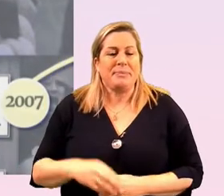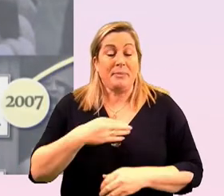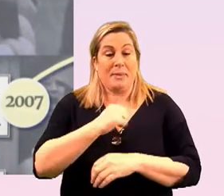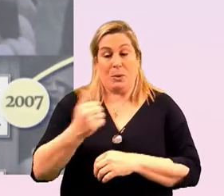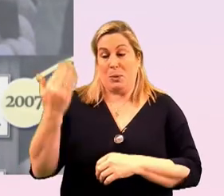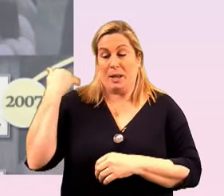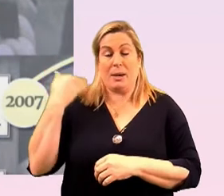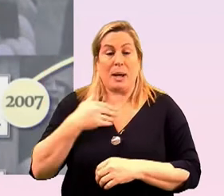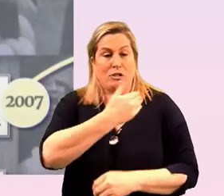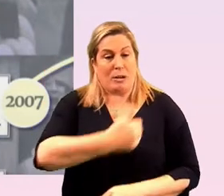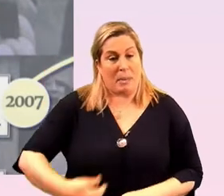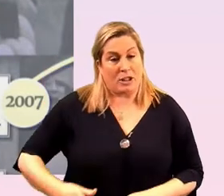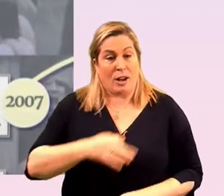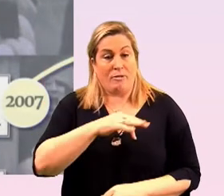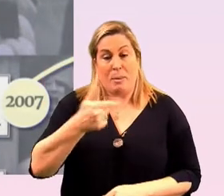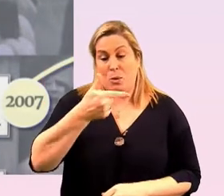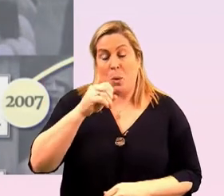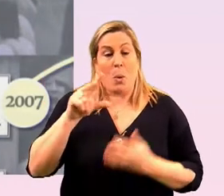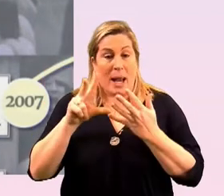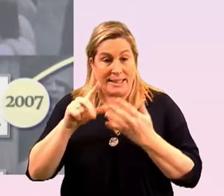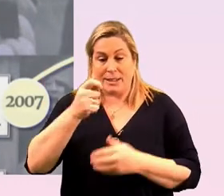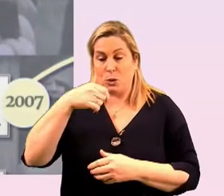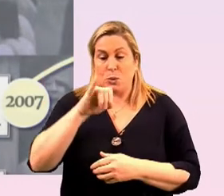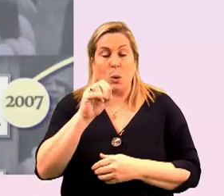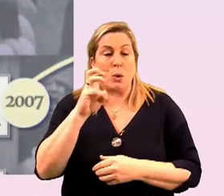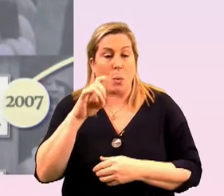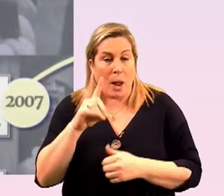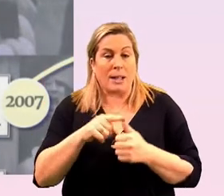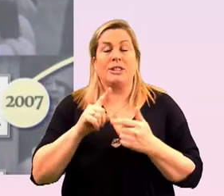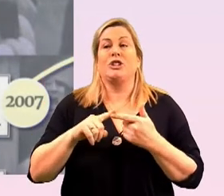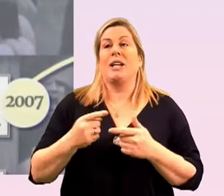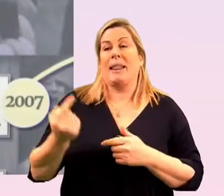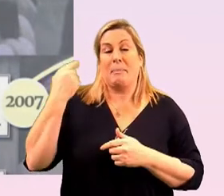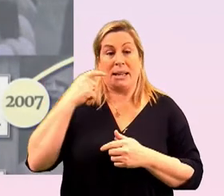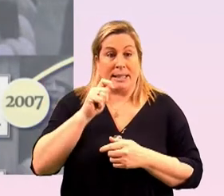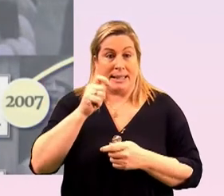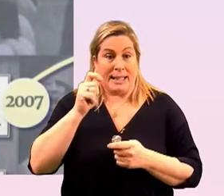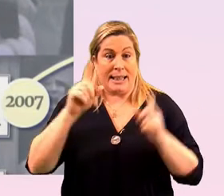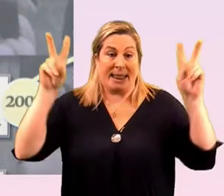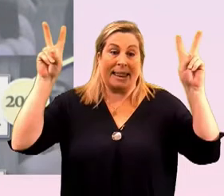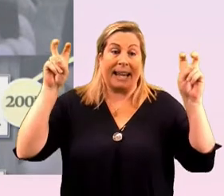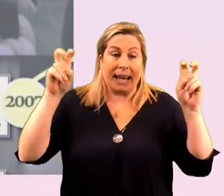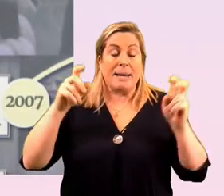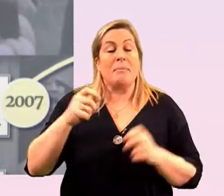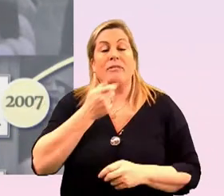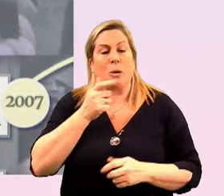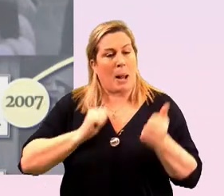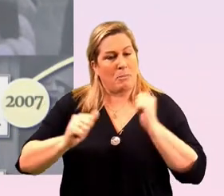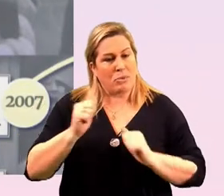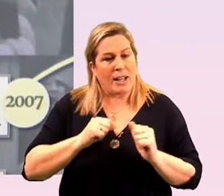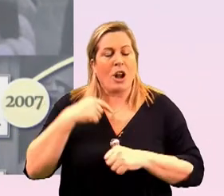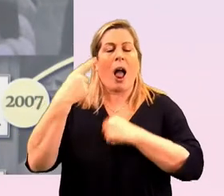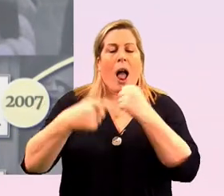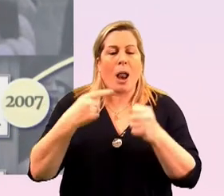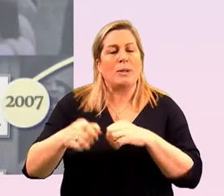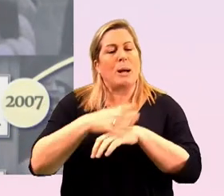our grand marshall from 2008 tony walsh back then the theme of dublin pride was always the bridesmaid never